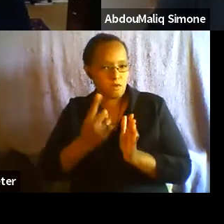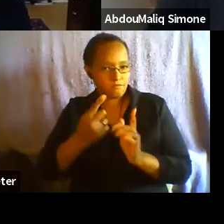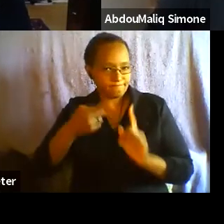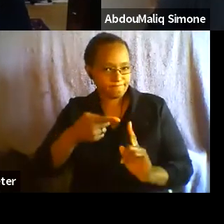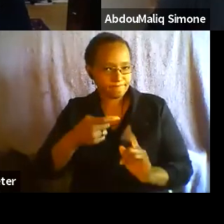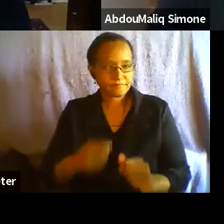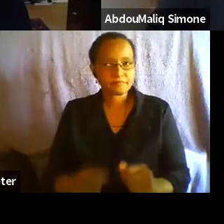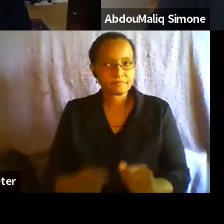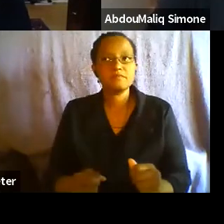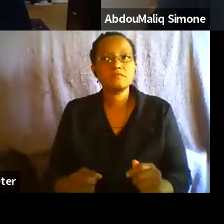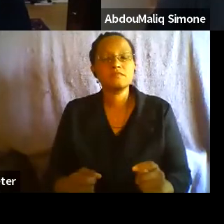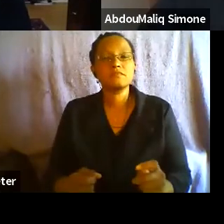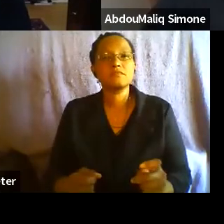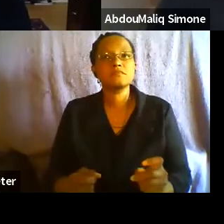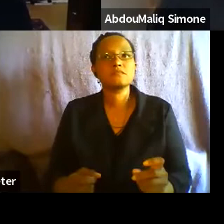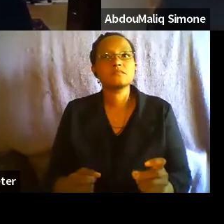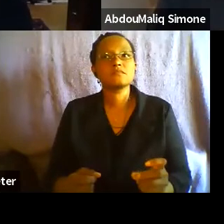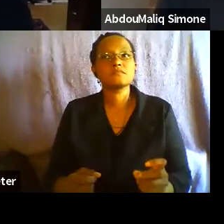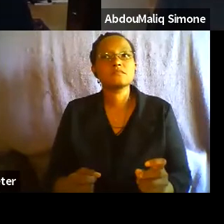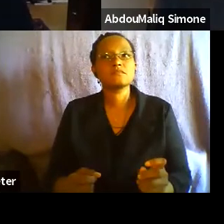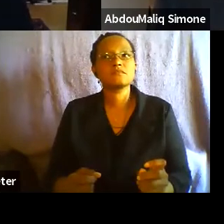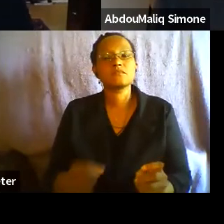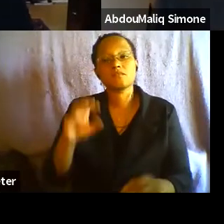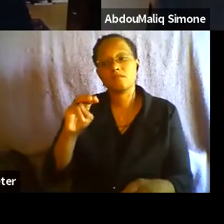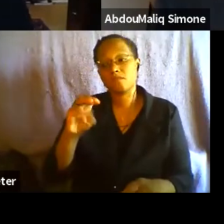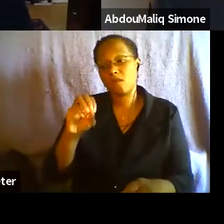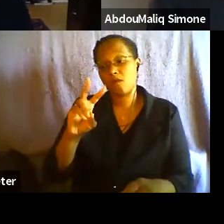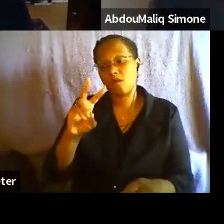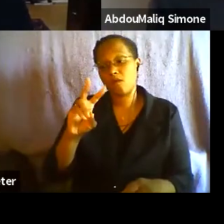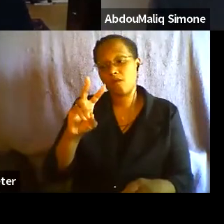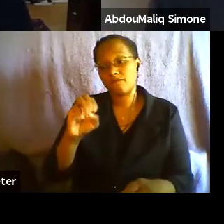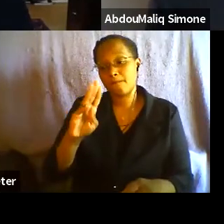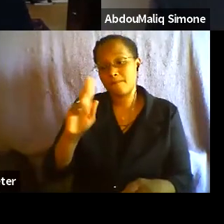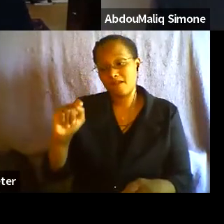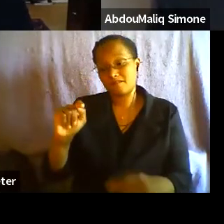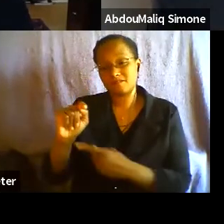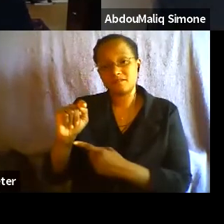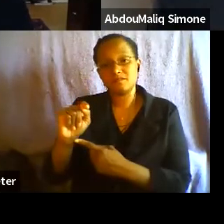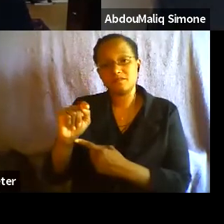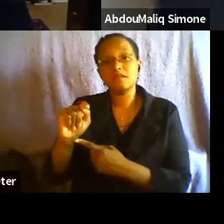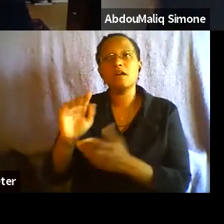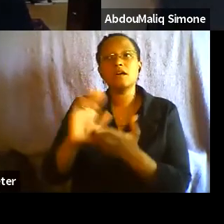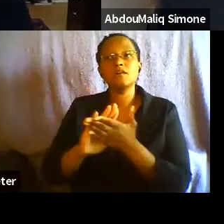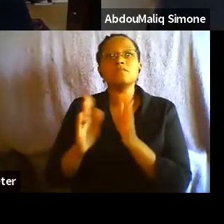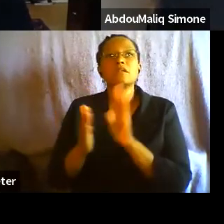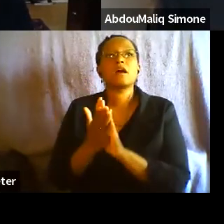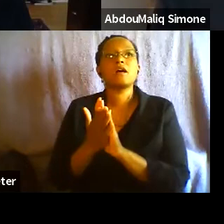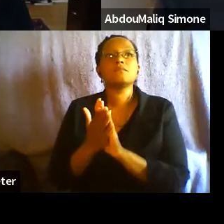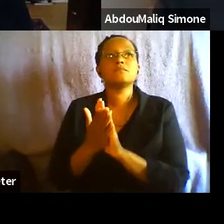that movement itself becomes a mode of,